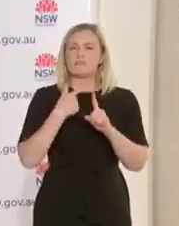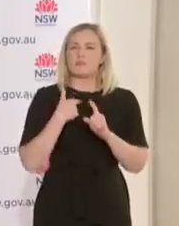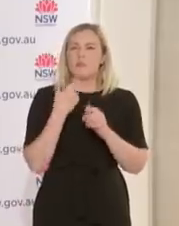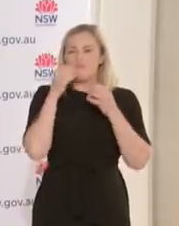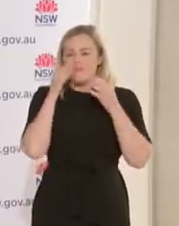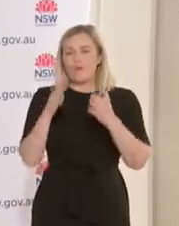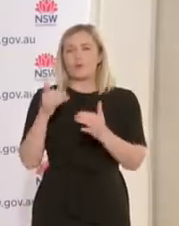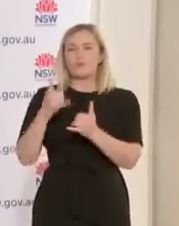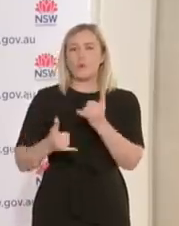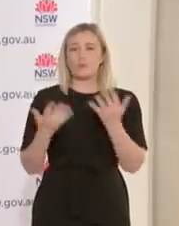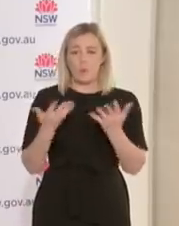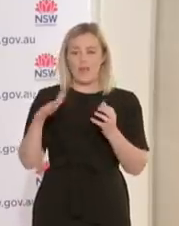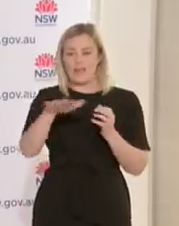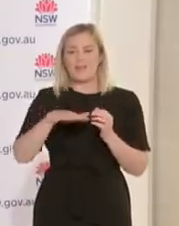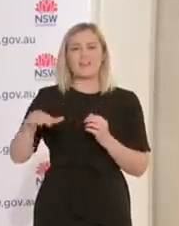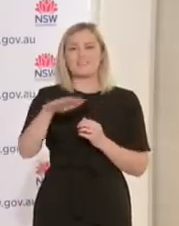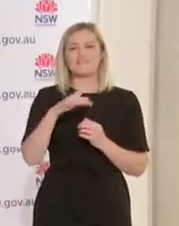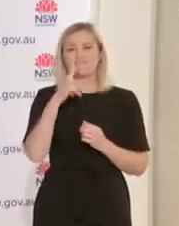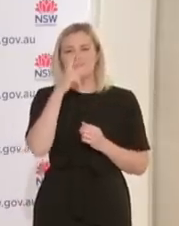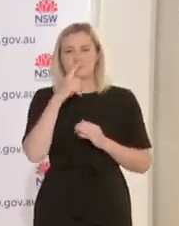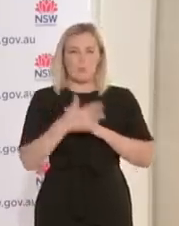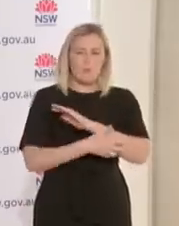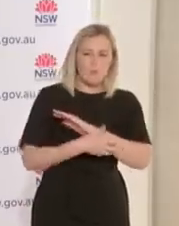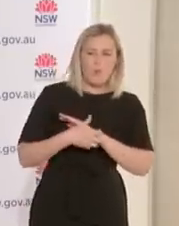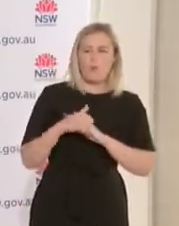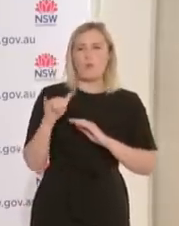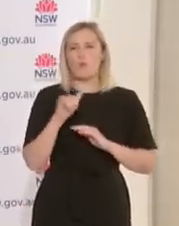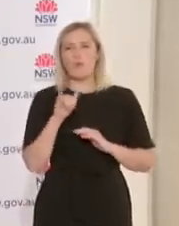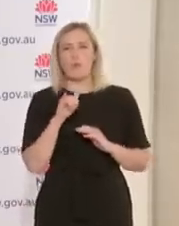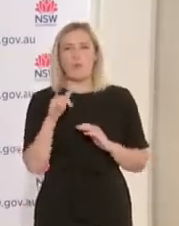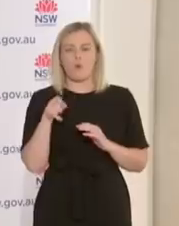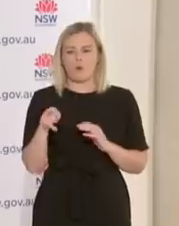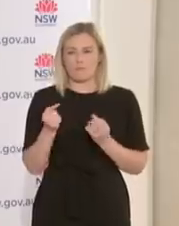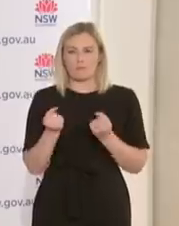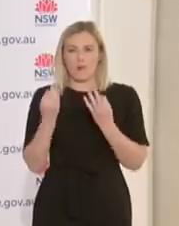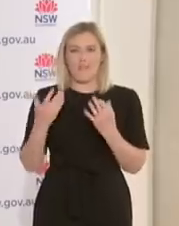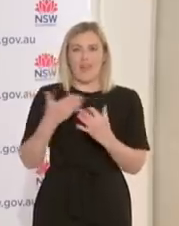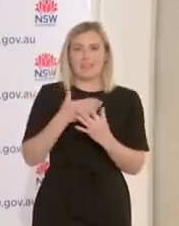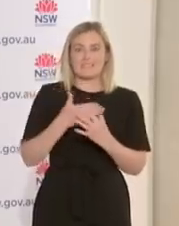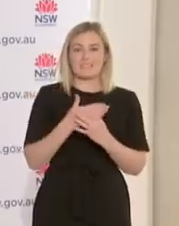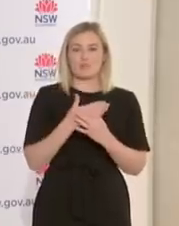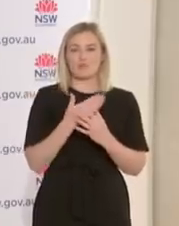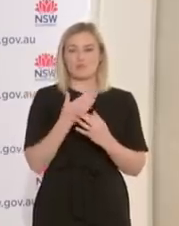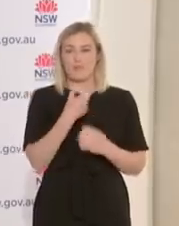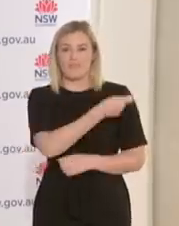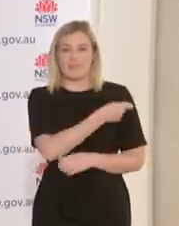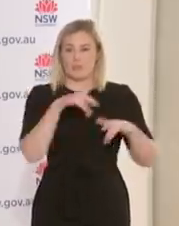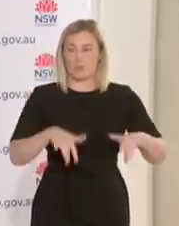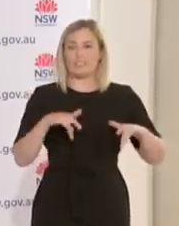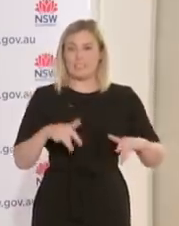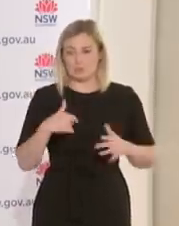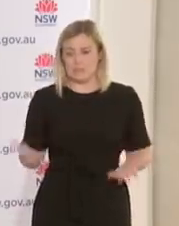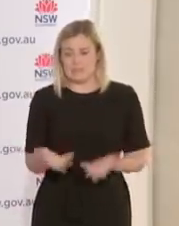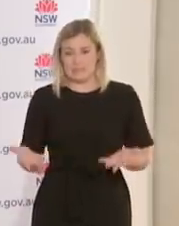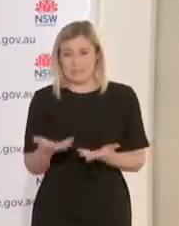one is left behind as we strive to have the most equitable distribution of vaccine of any country in the world. And that's my